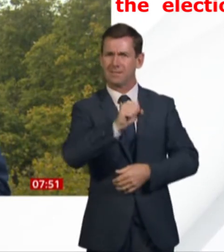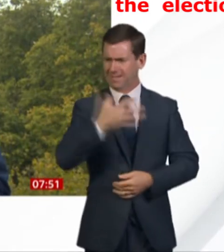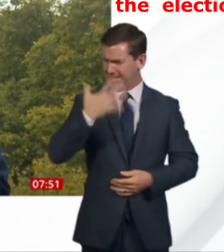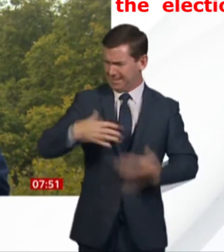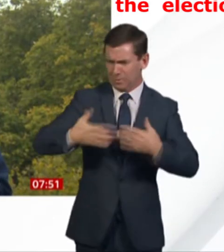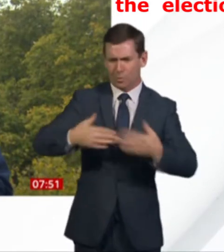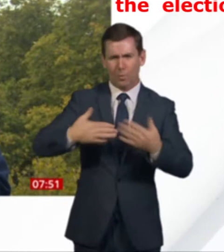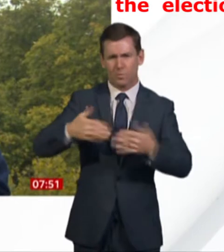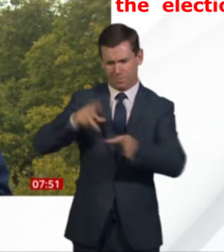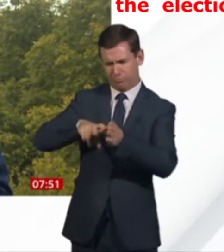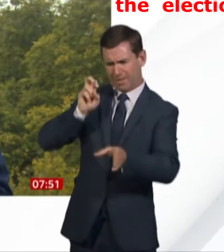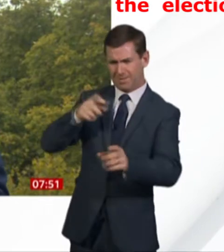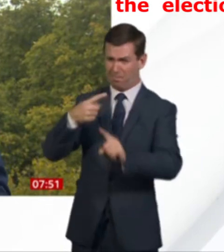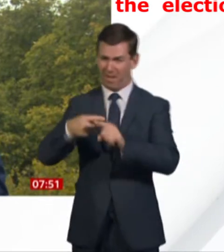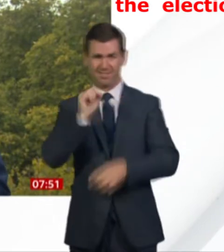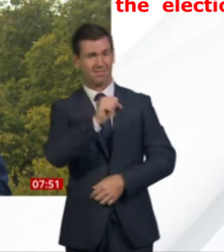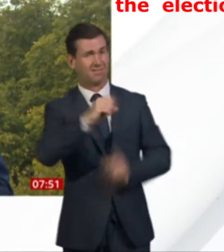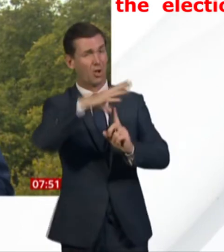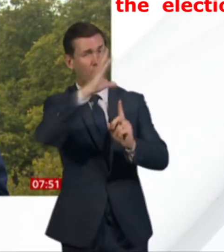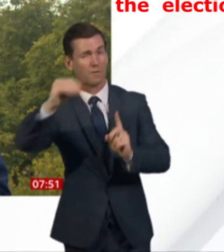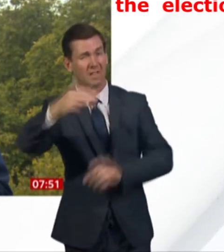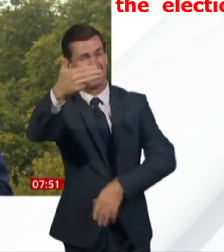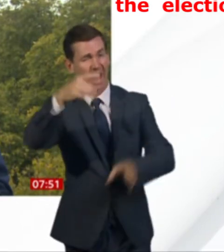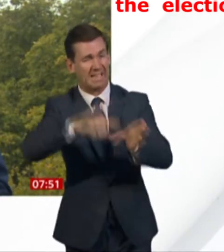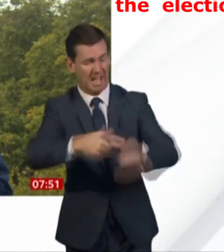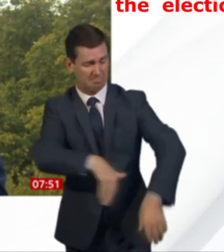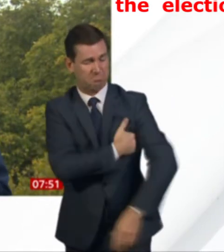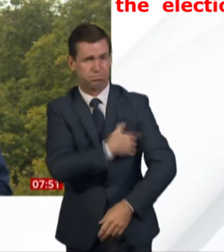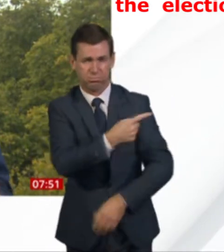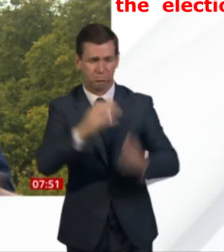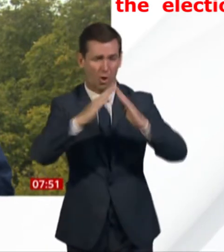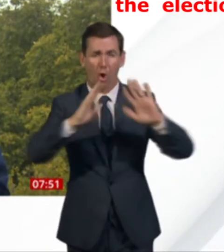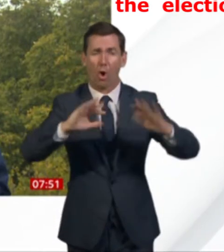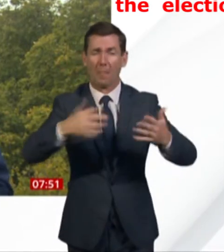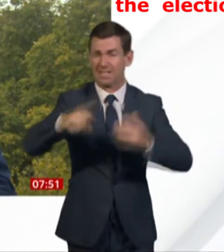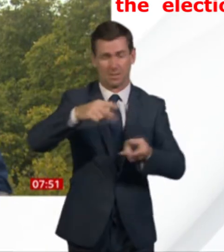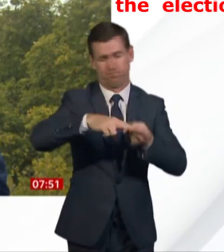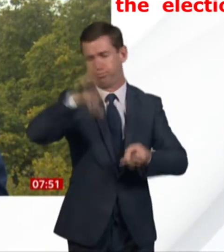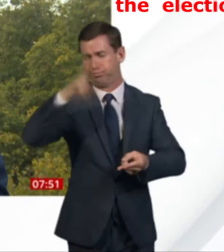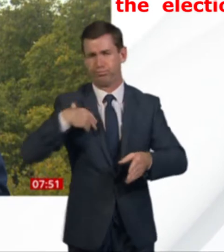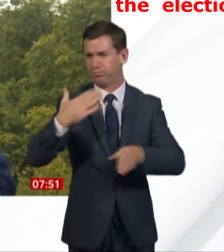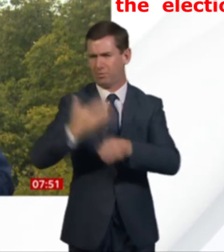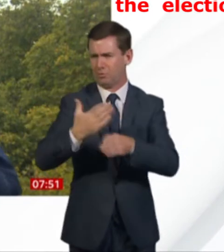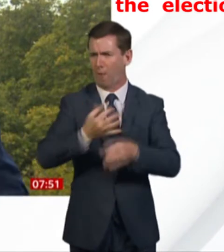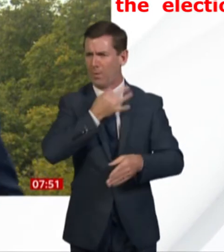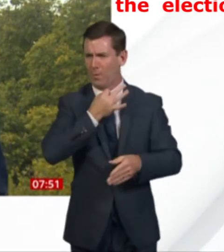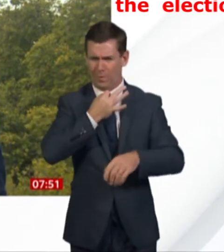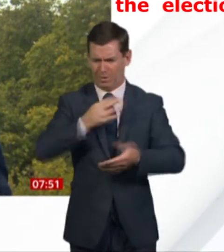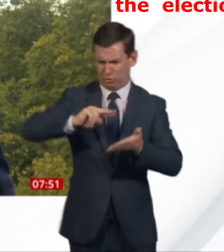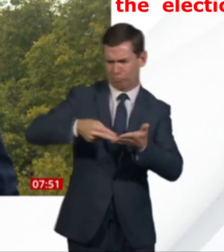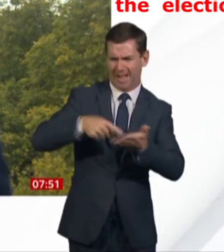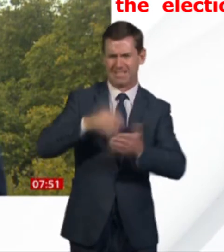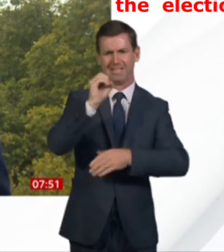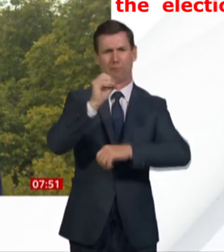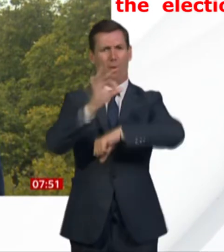years of the crises created by the Tories, housing, homelessness, wages, job insecurity, austerity and public services. And that's why we need a general